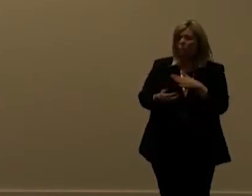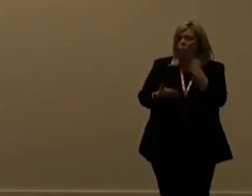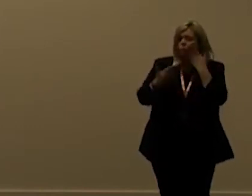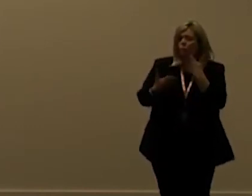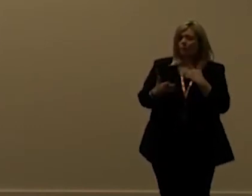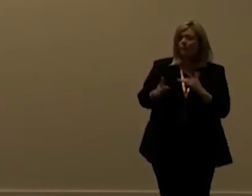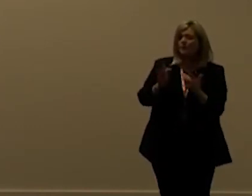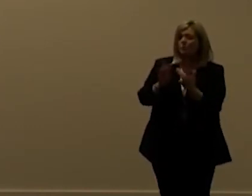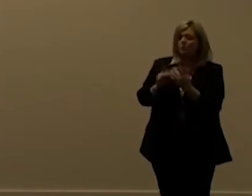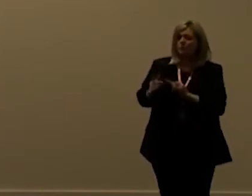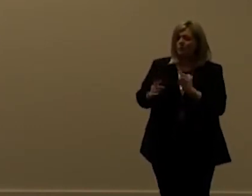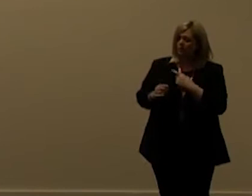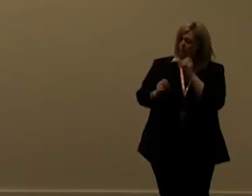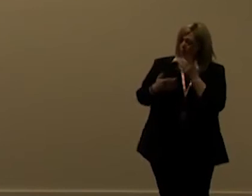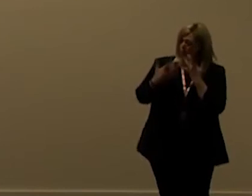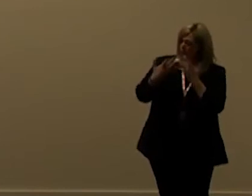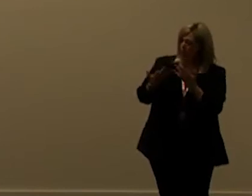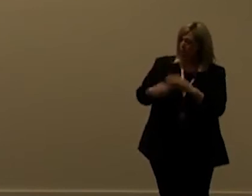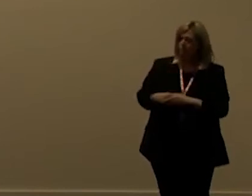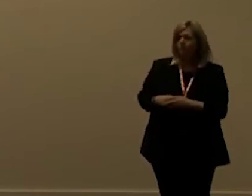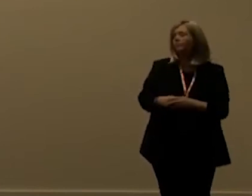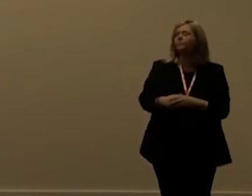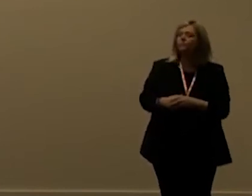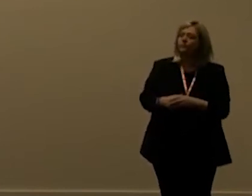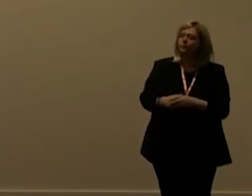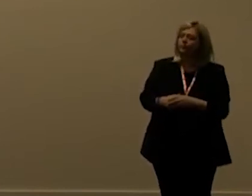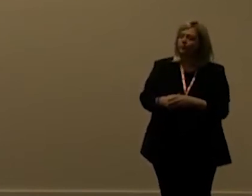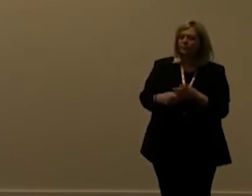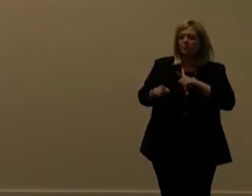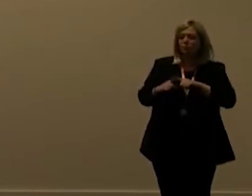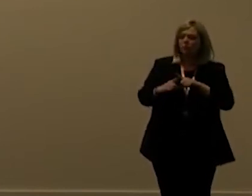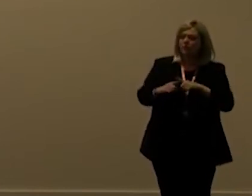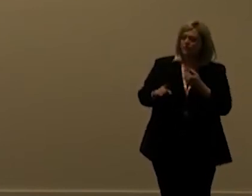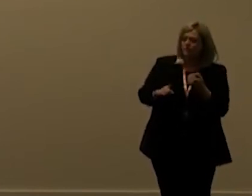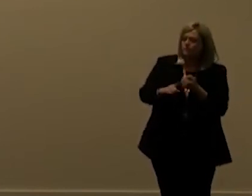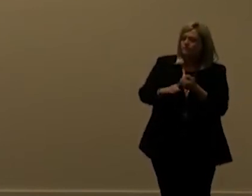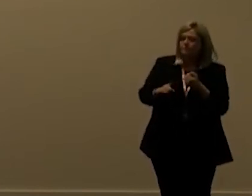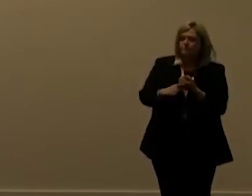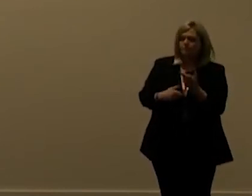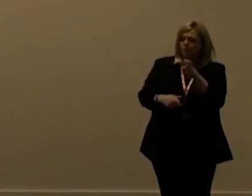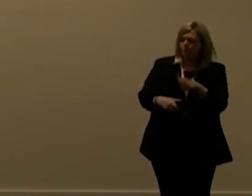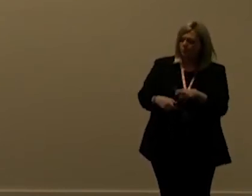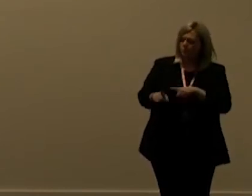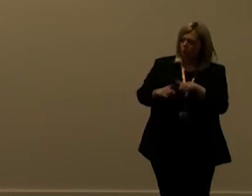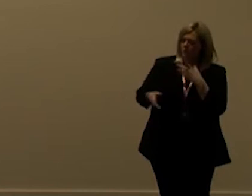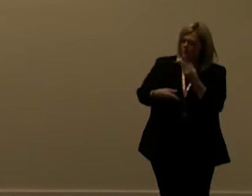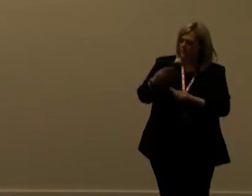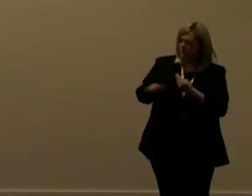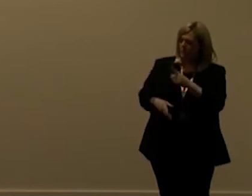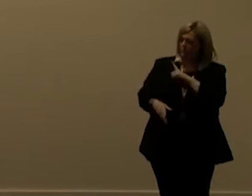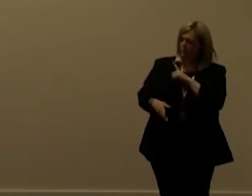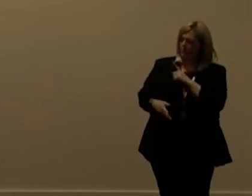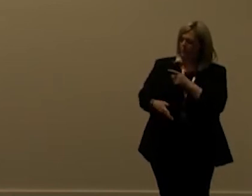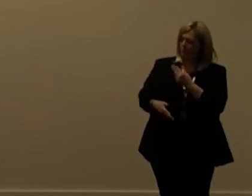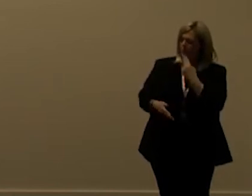also you can point them to the doc marks of docs we've been fighting for some of our customers about this for for a year or so um